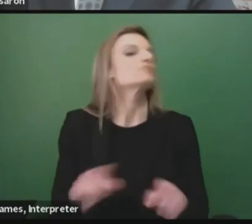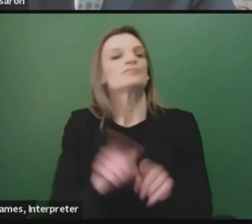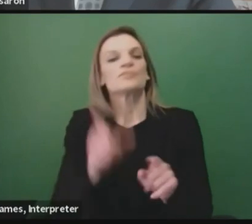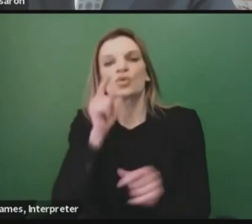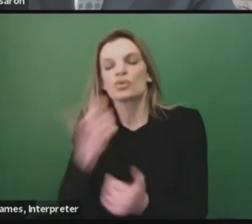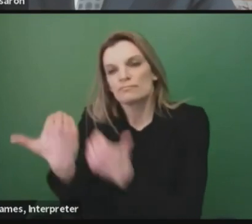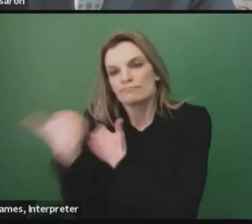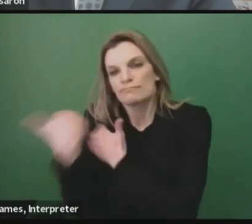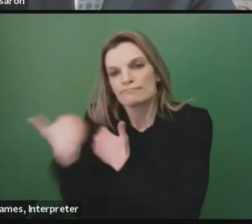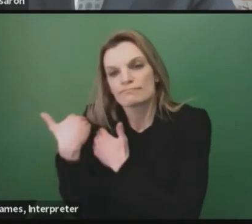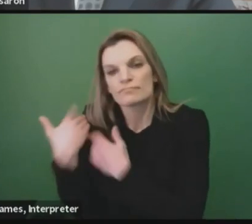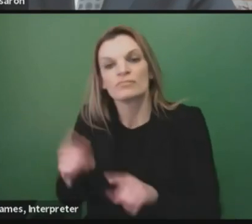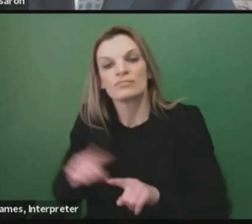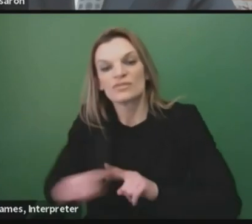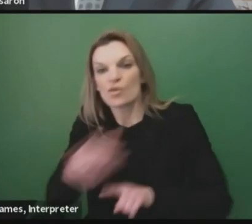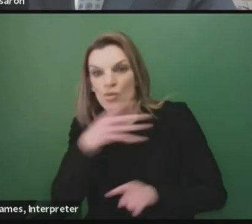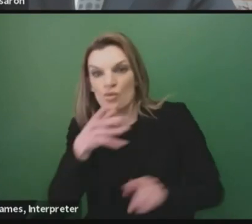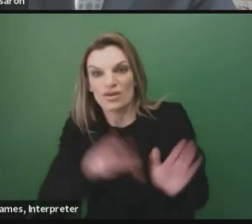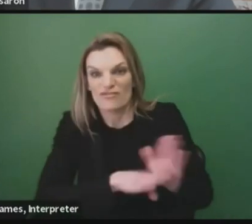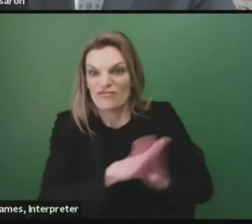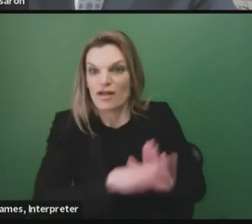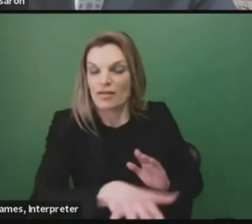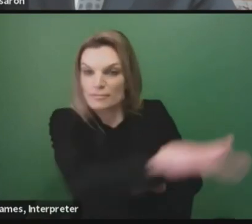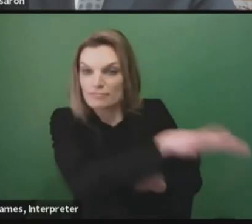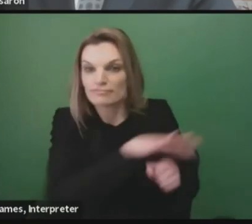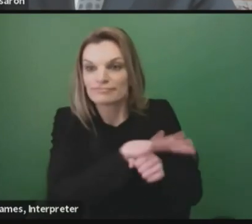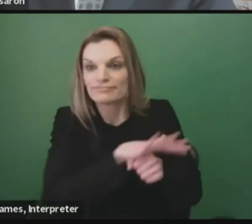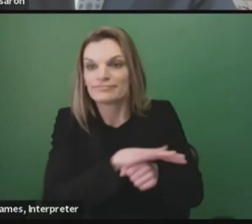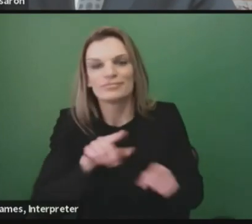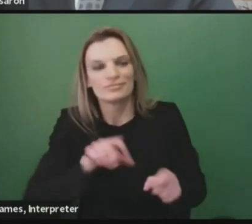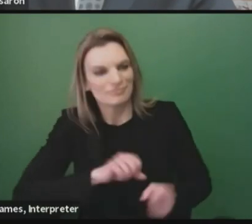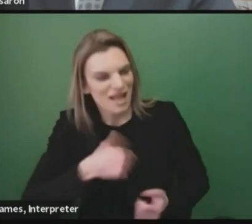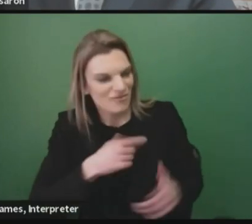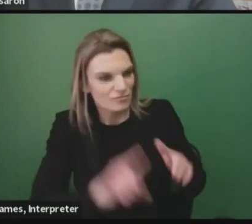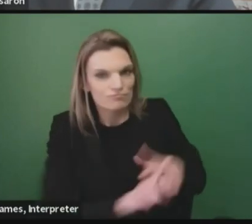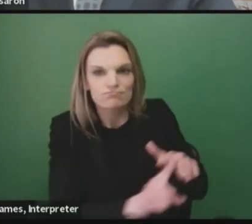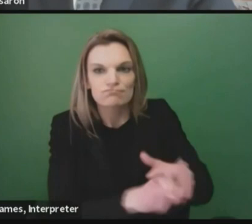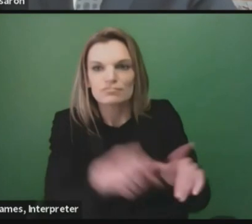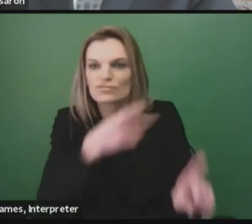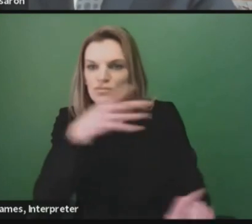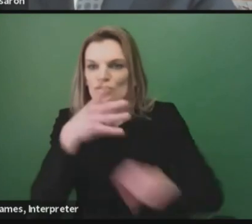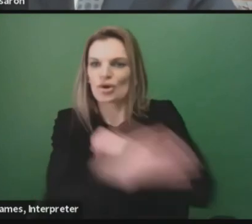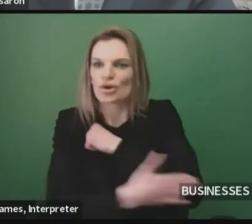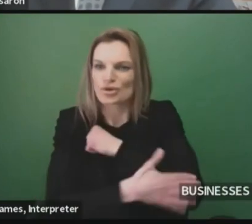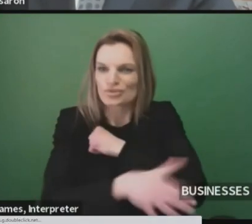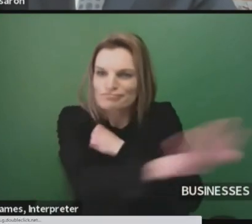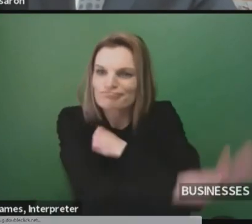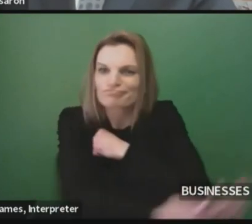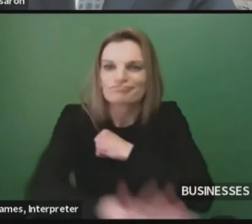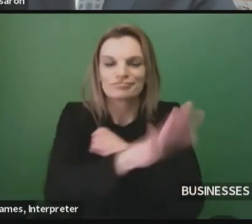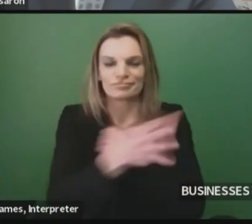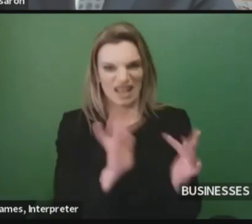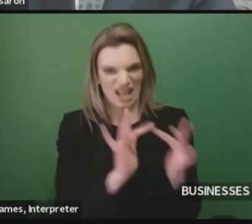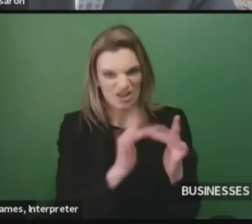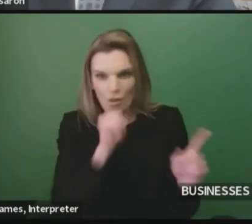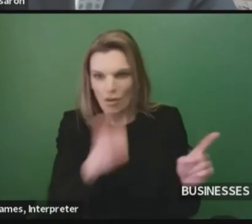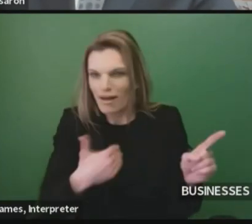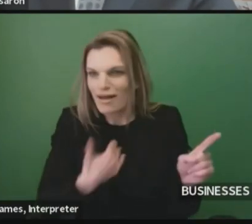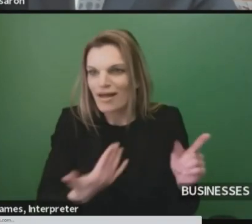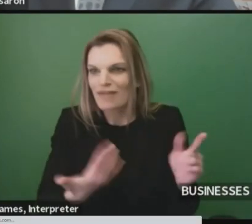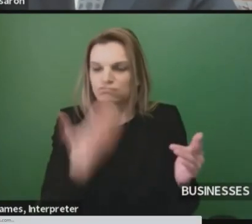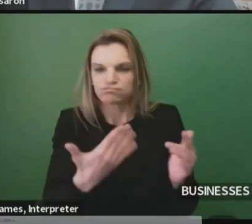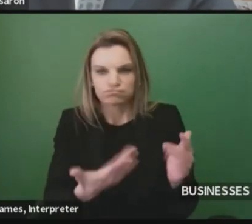work across state government to address issues facing rural communities, including broadband, talent,